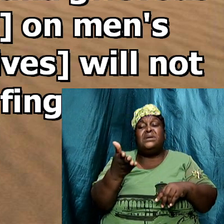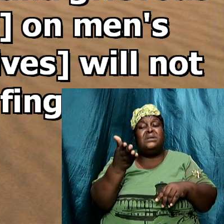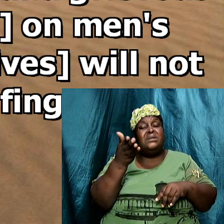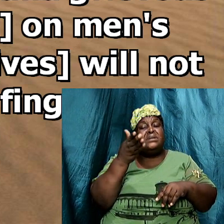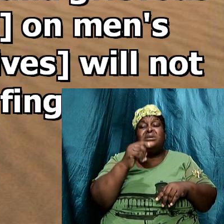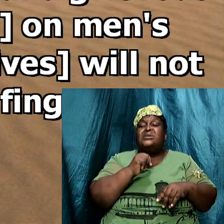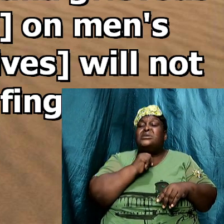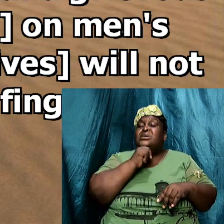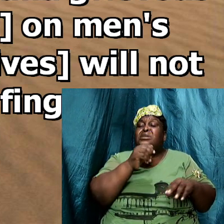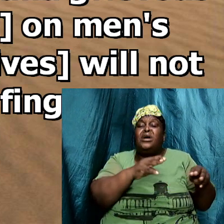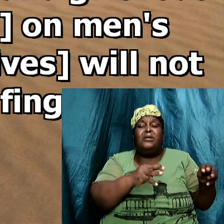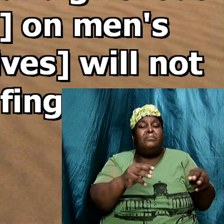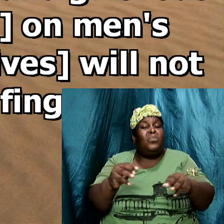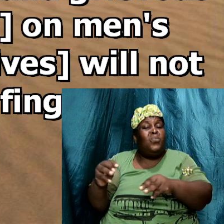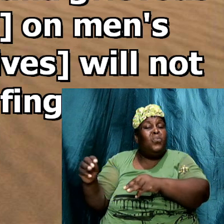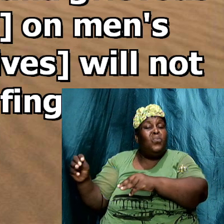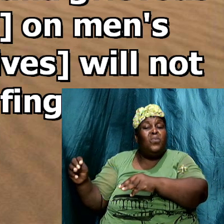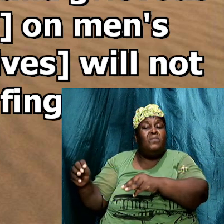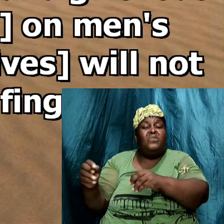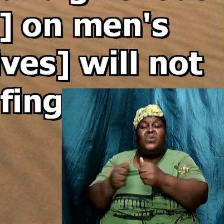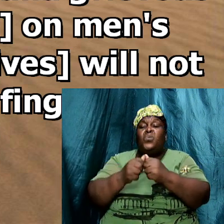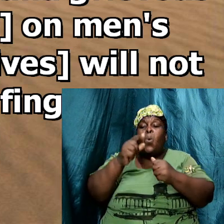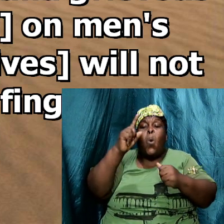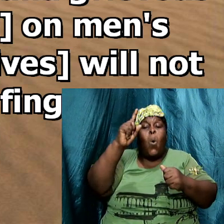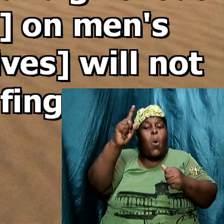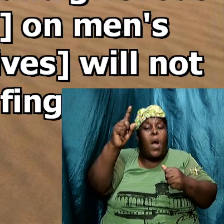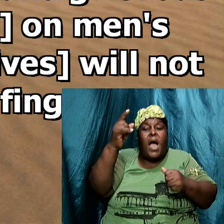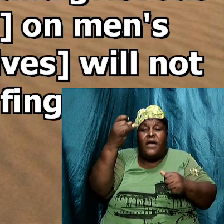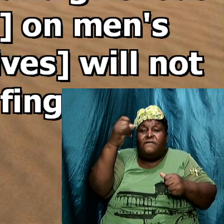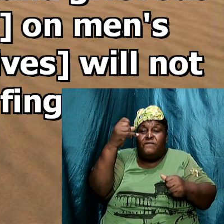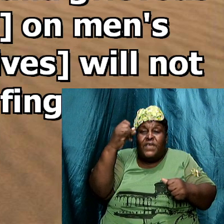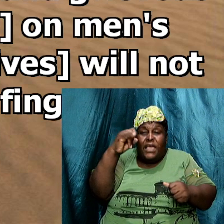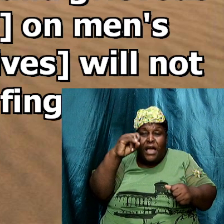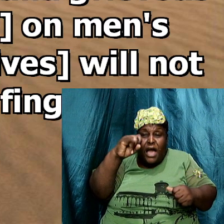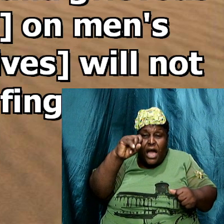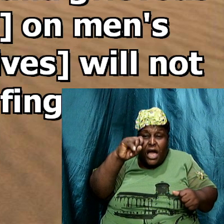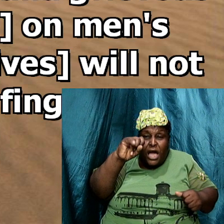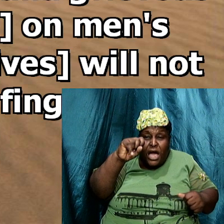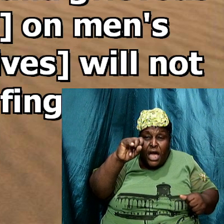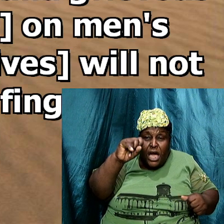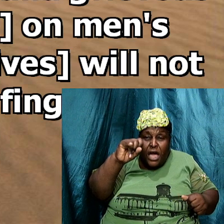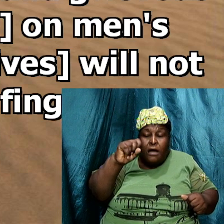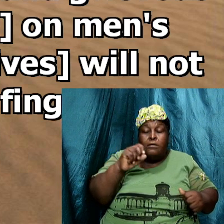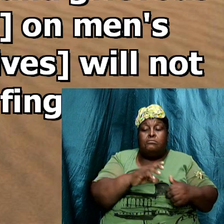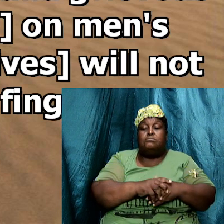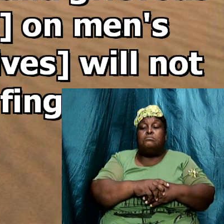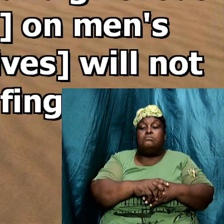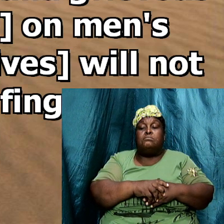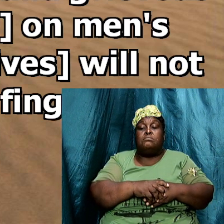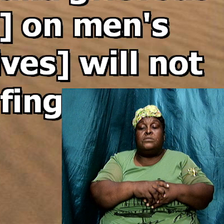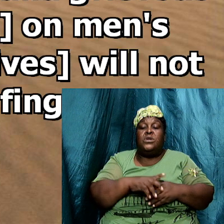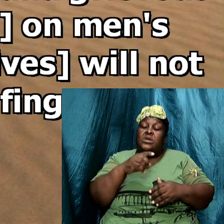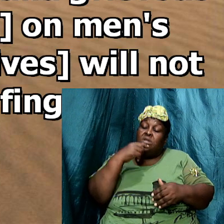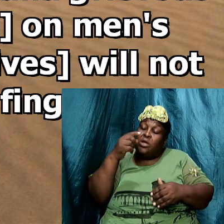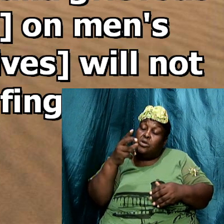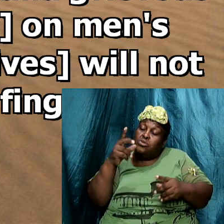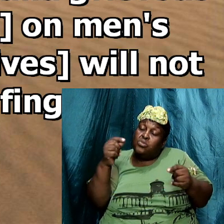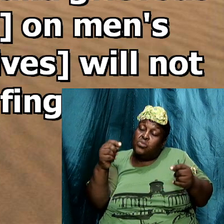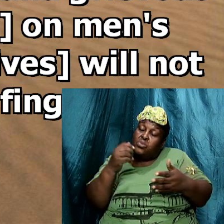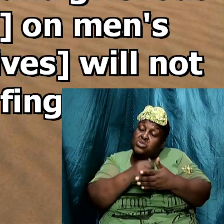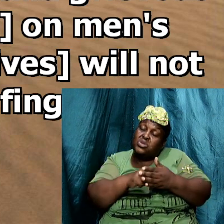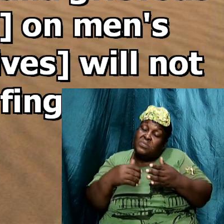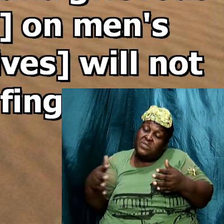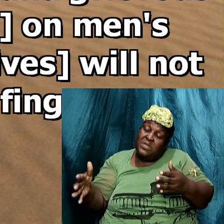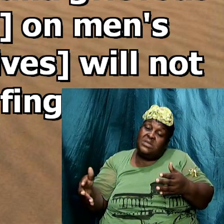them Will one of their finger So not even the little finger They will tell you To do some things You know Live holy Deny